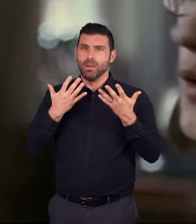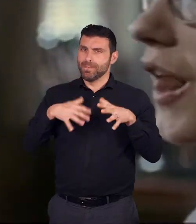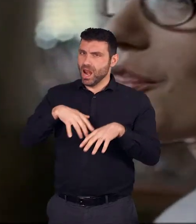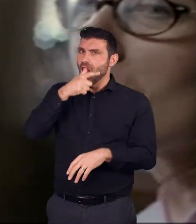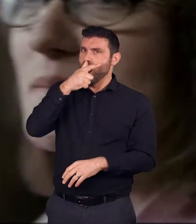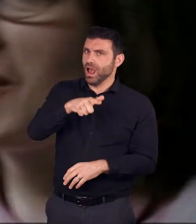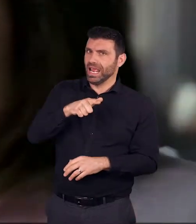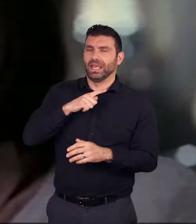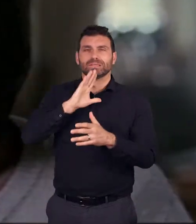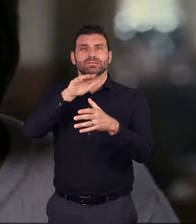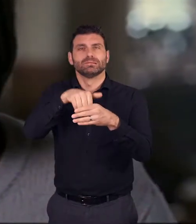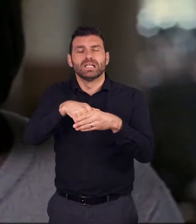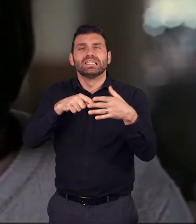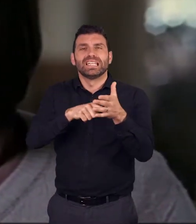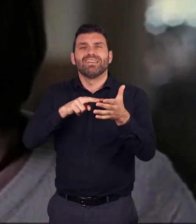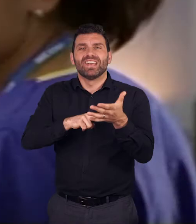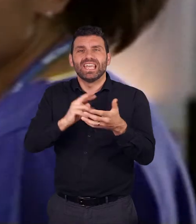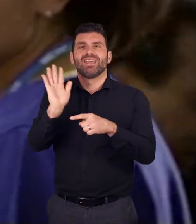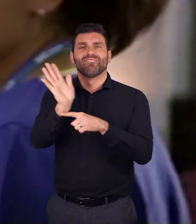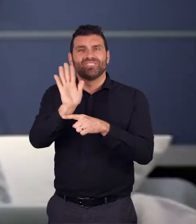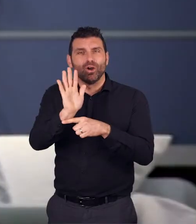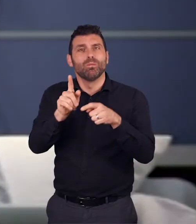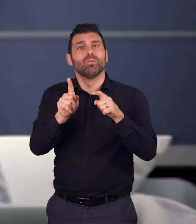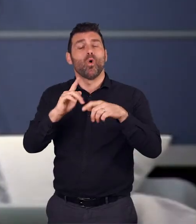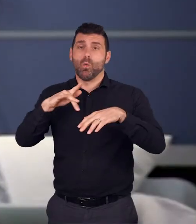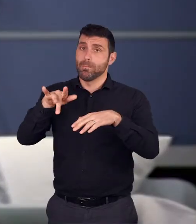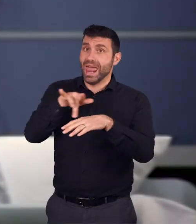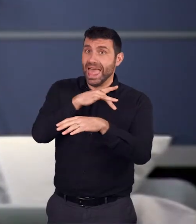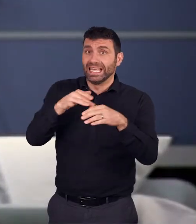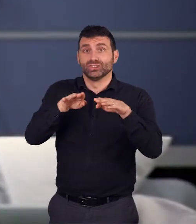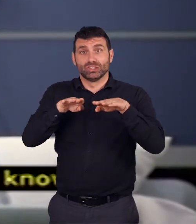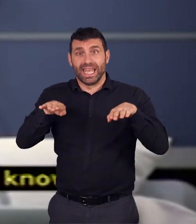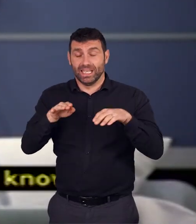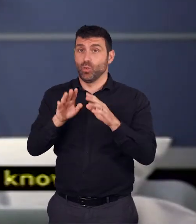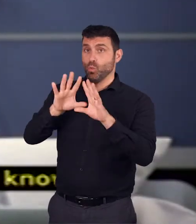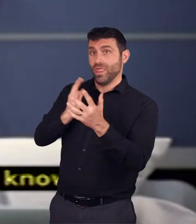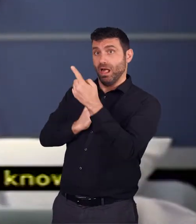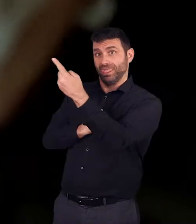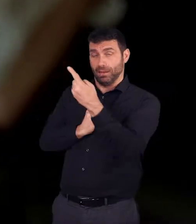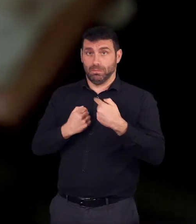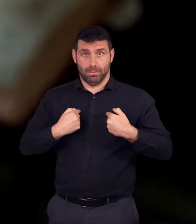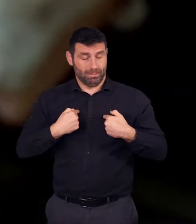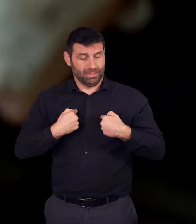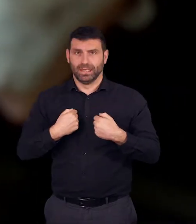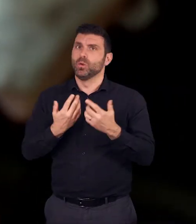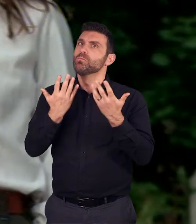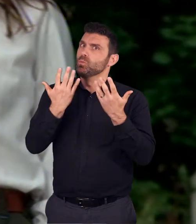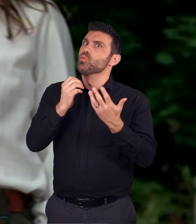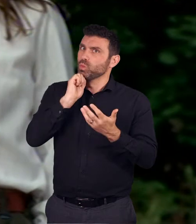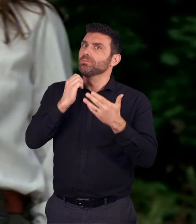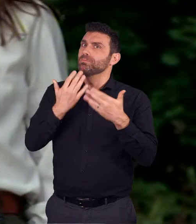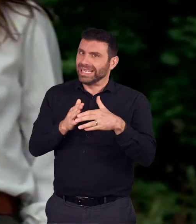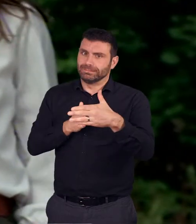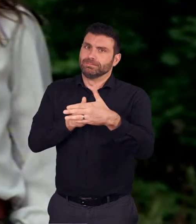Since graduation I've been very fortunate to work in TV and film and stage if it wasn't for Snowden